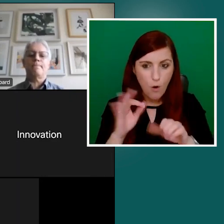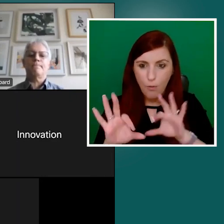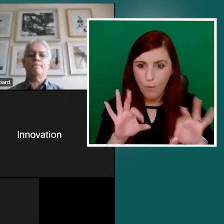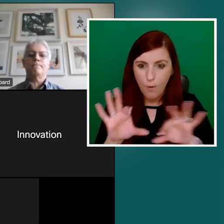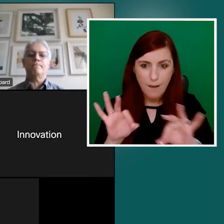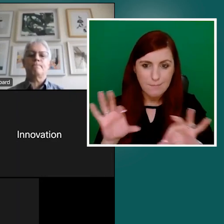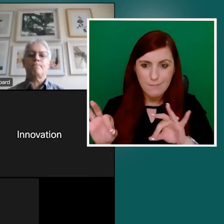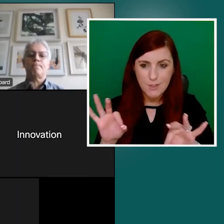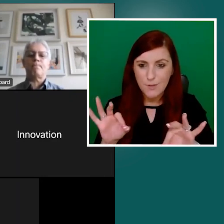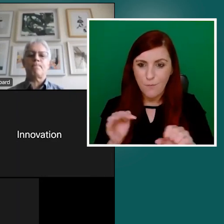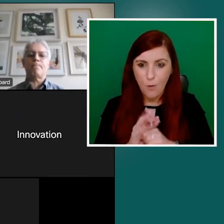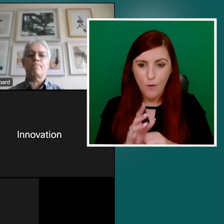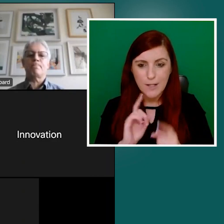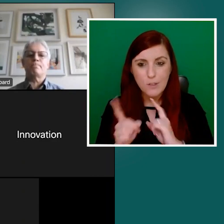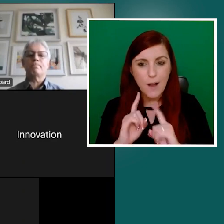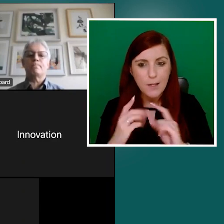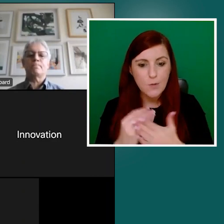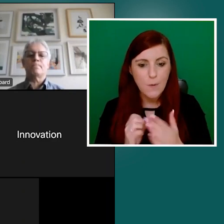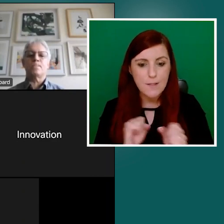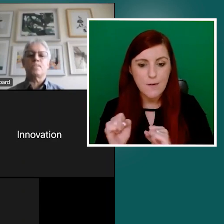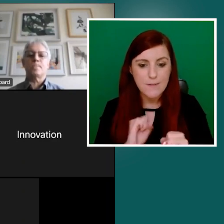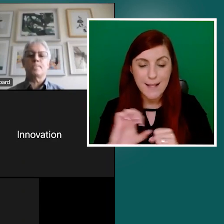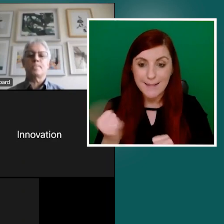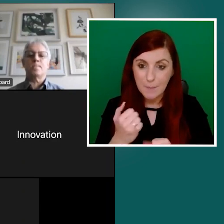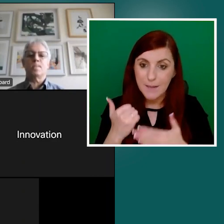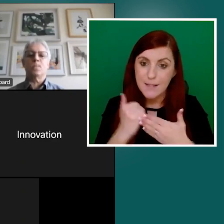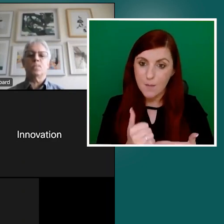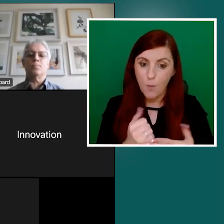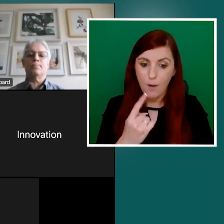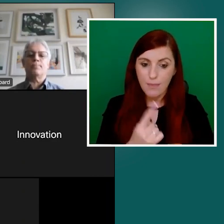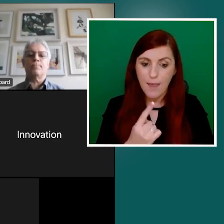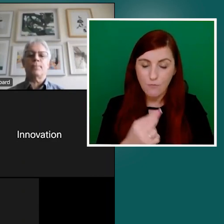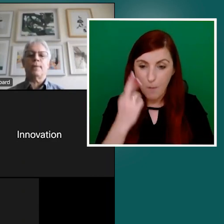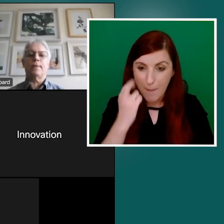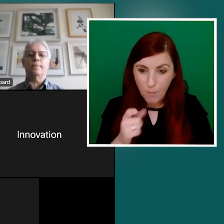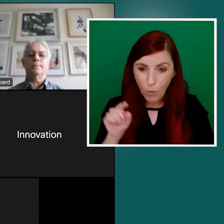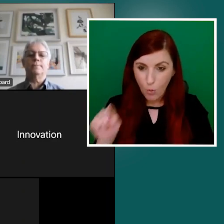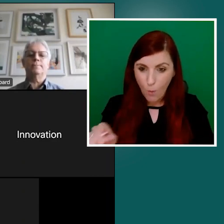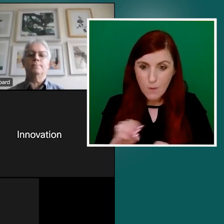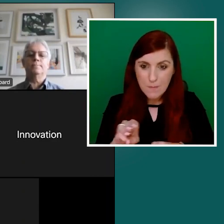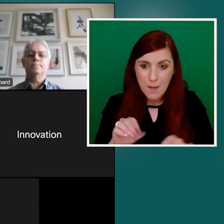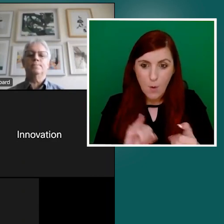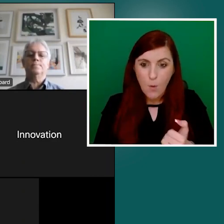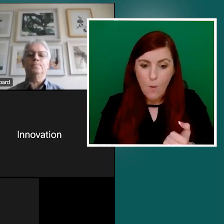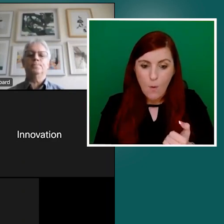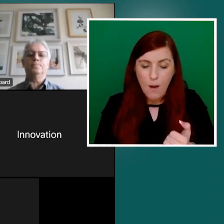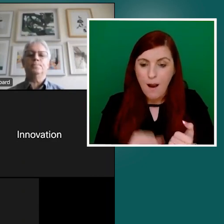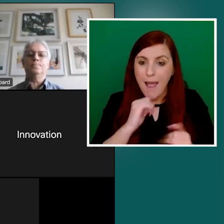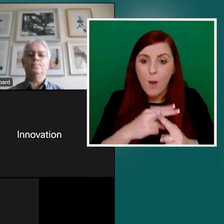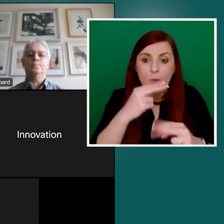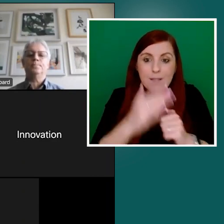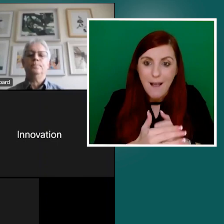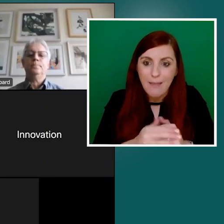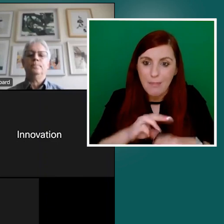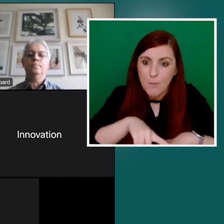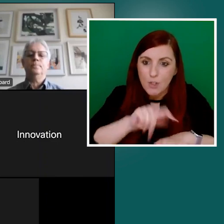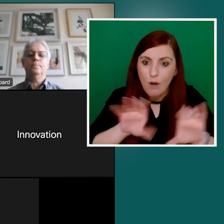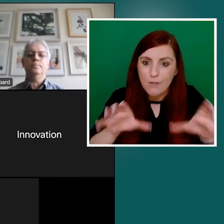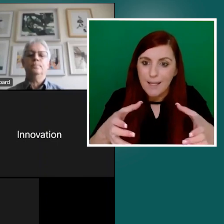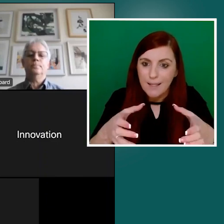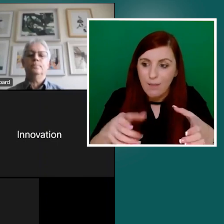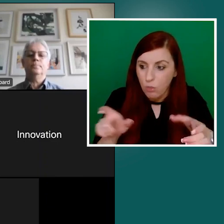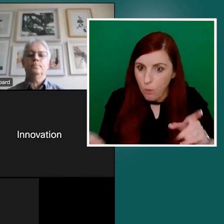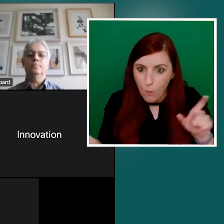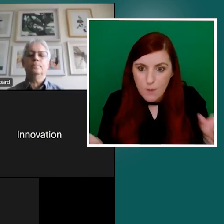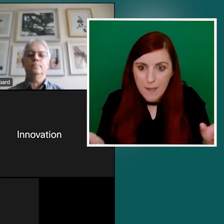keeping that to the forefront of your mind to remembering those people, you know, those statistics that I shared to people. And if you are designing, you know, and